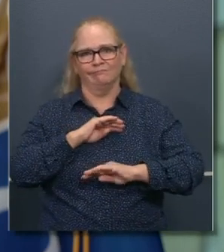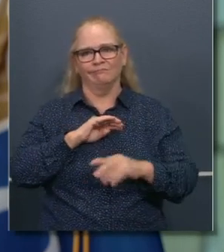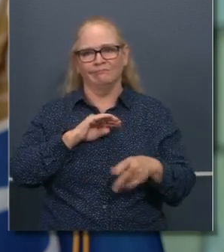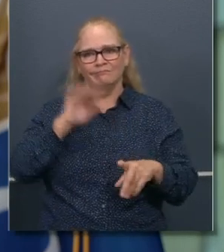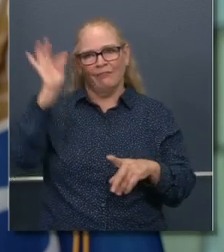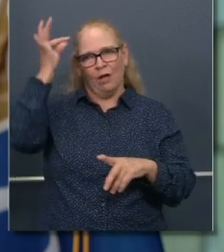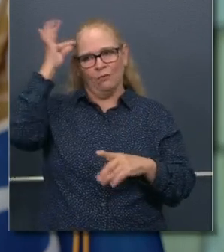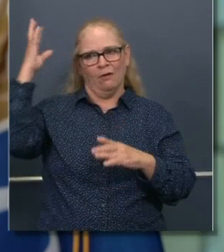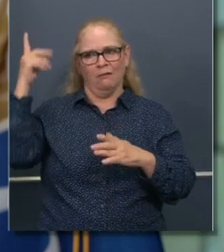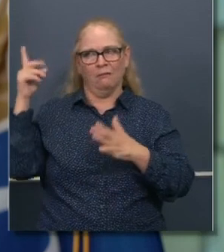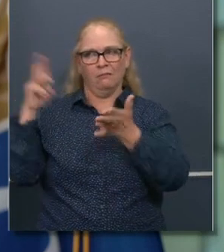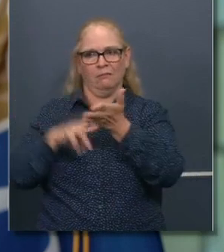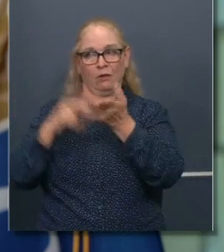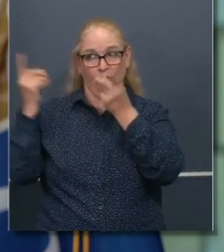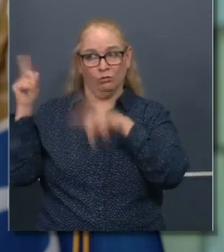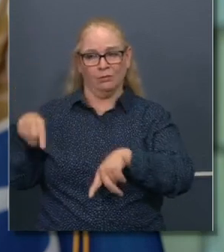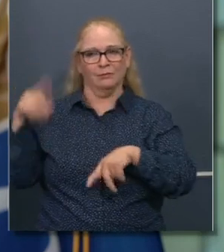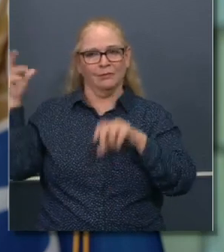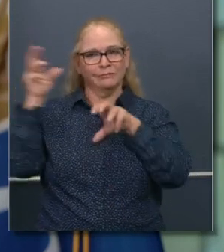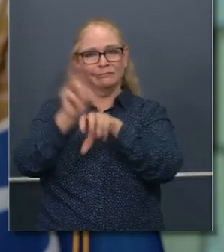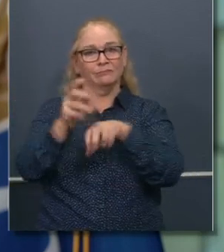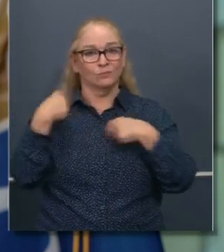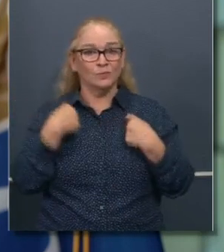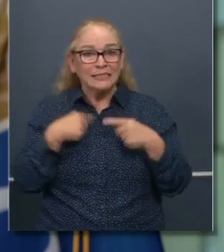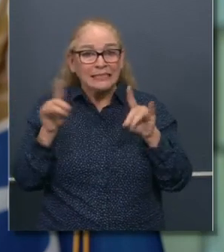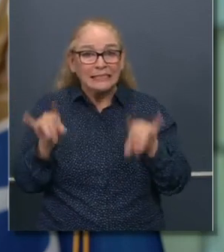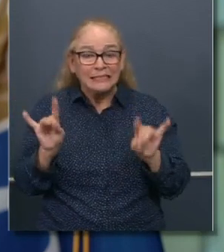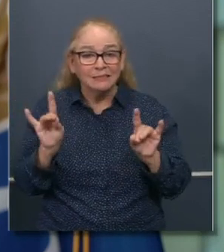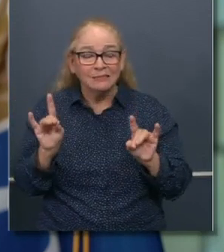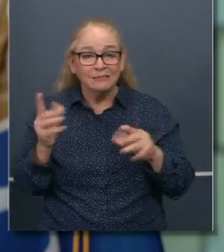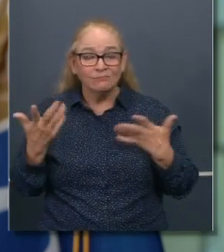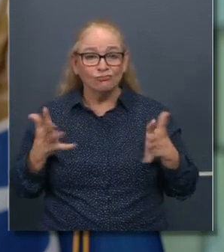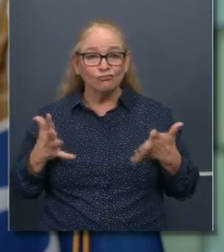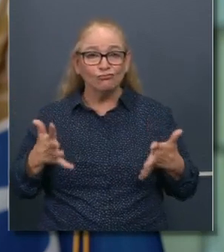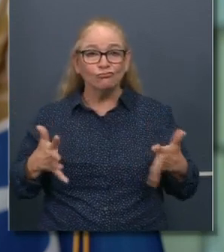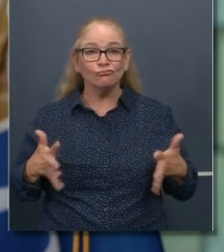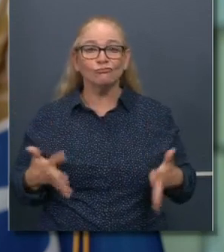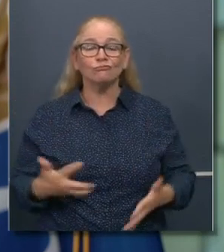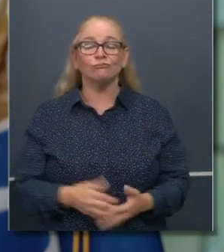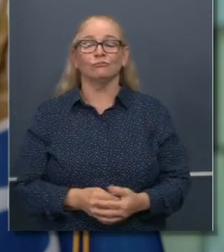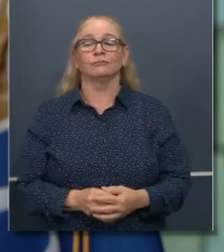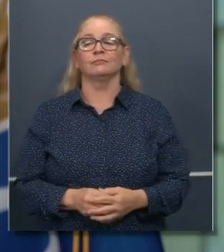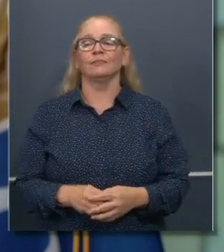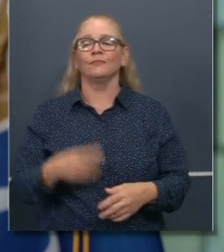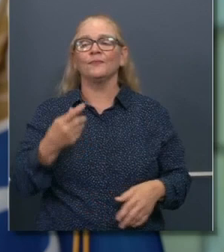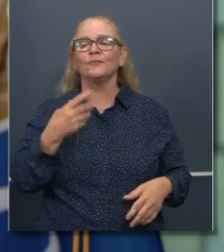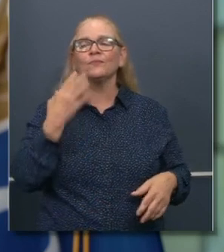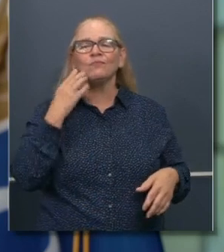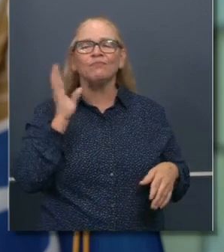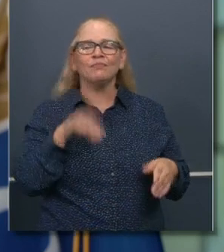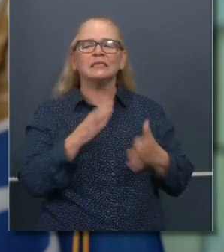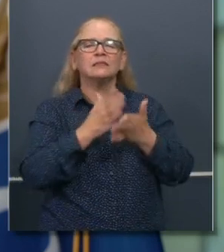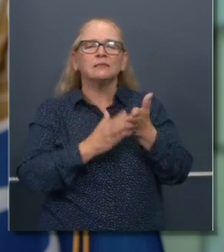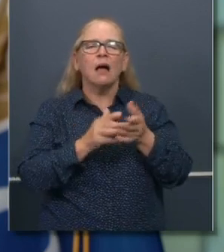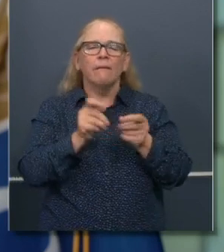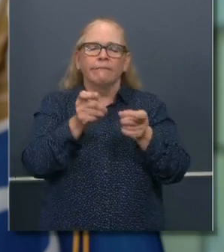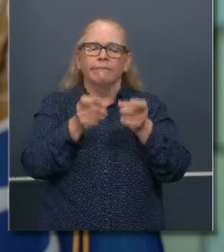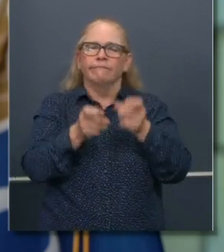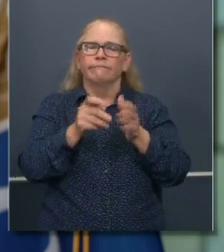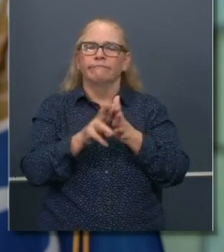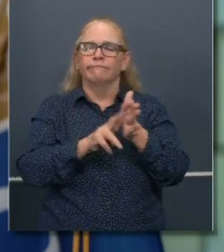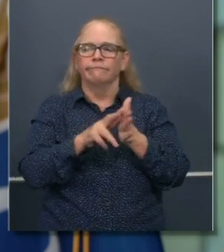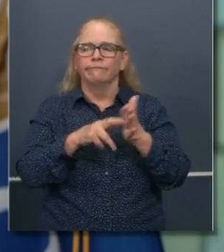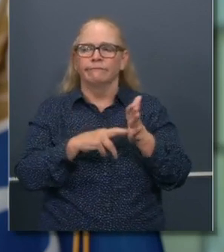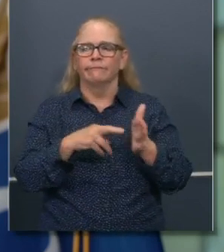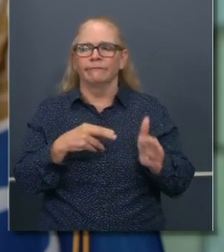executive order. Yesterday, as you know, it's been well reported, uh, there was a modification, uh, to the executive order, at